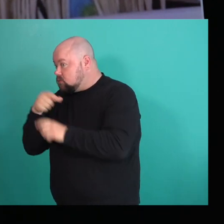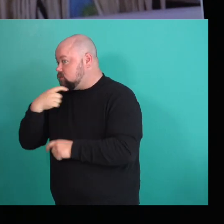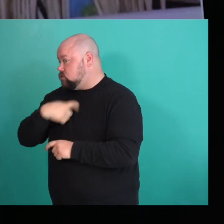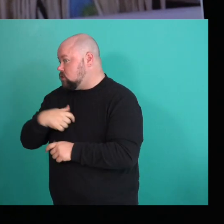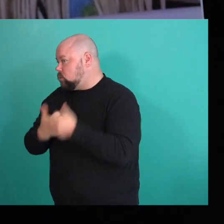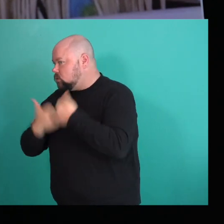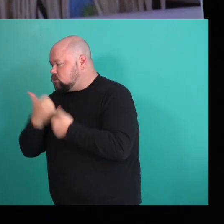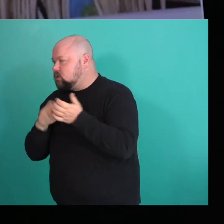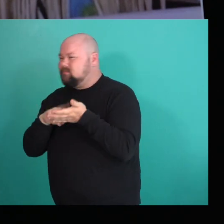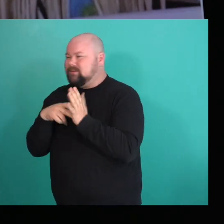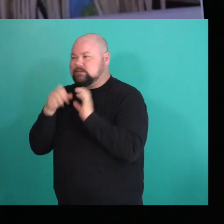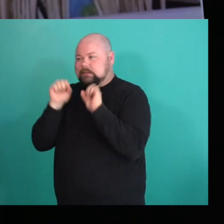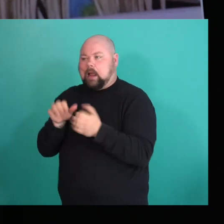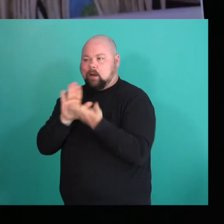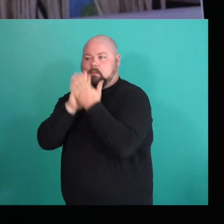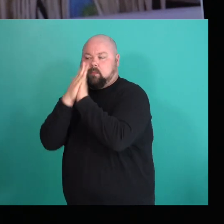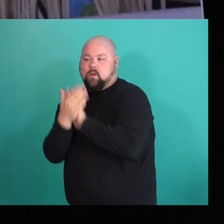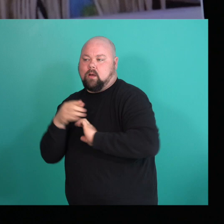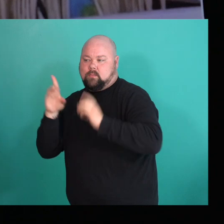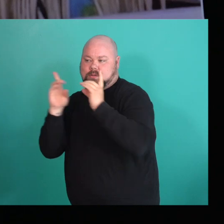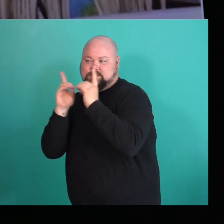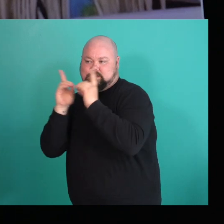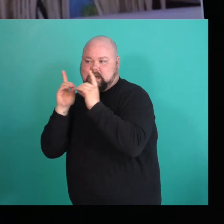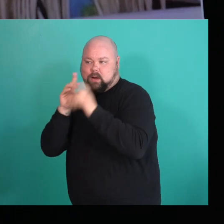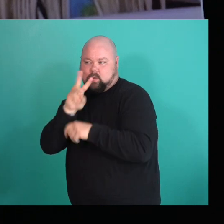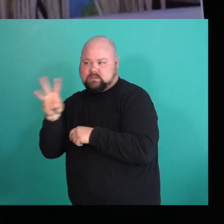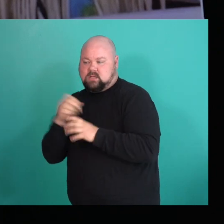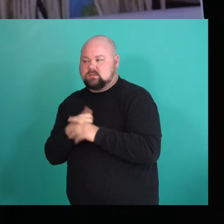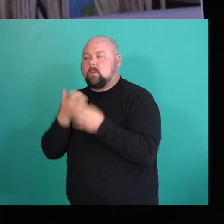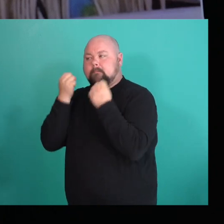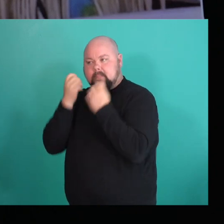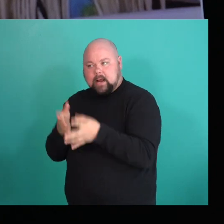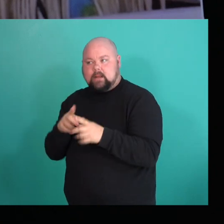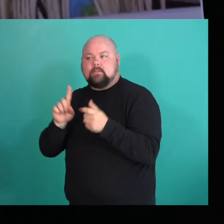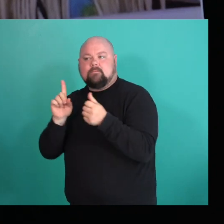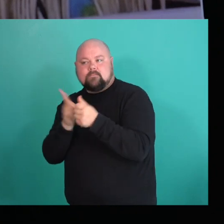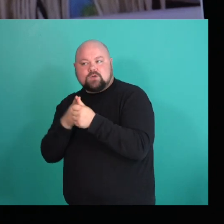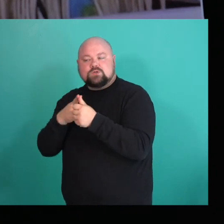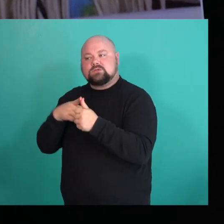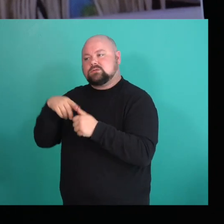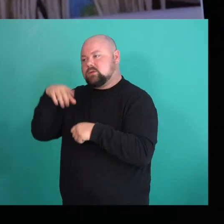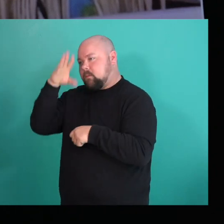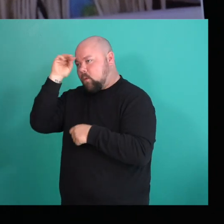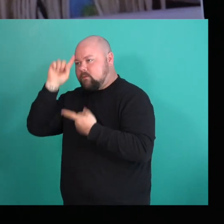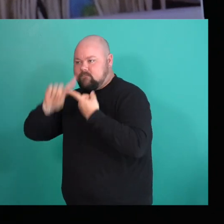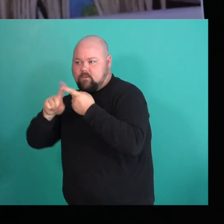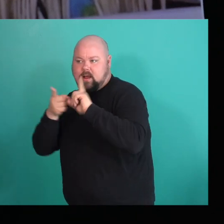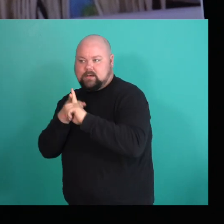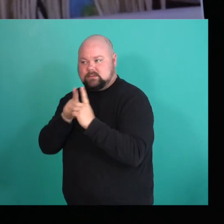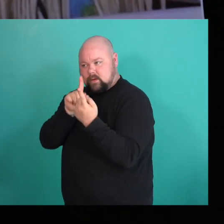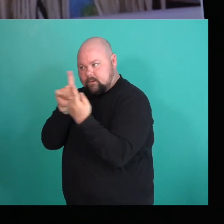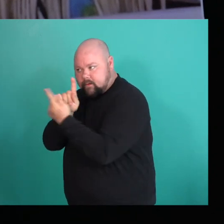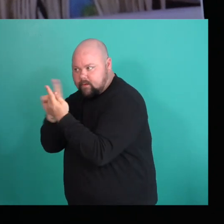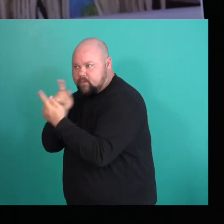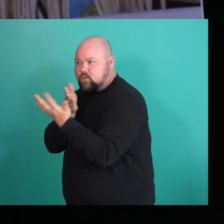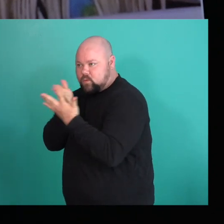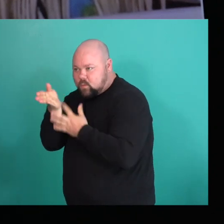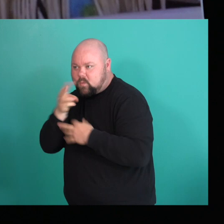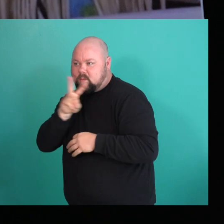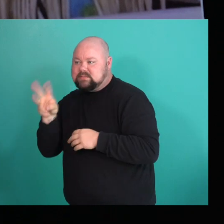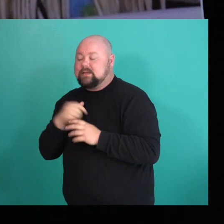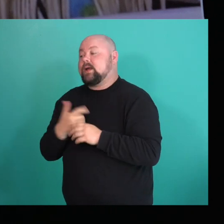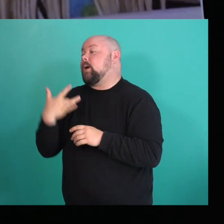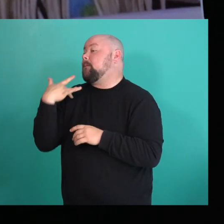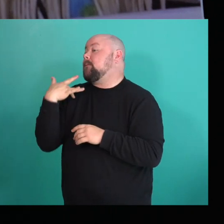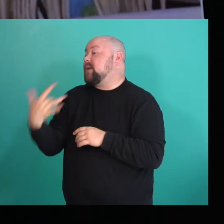site. And so I met many of my first like boyfriends on that site. And like Langley, the date you went on was you went to like this coffee shop.